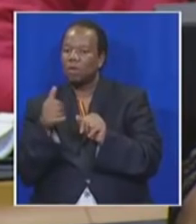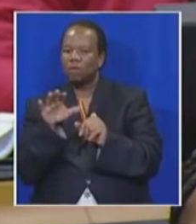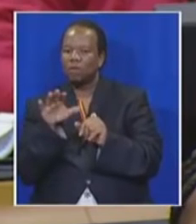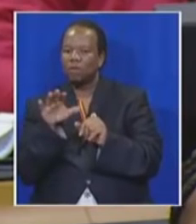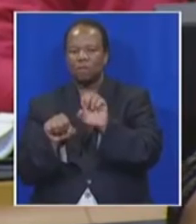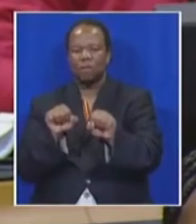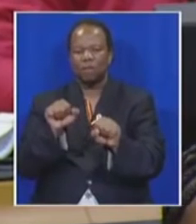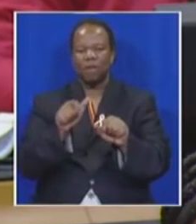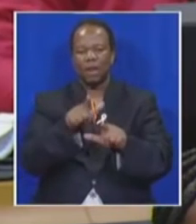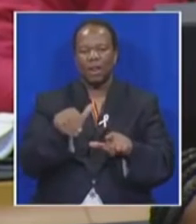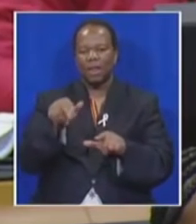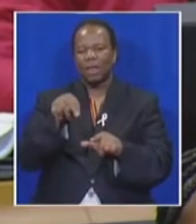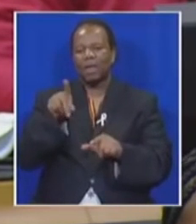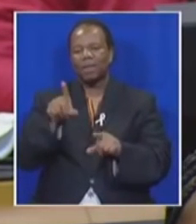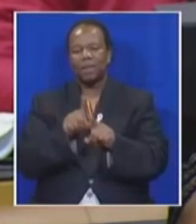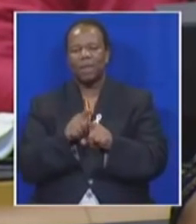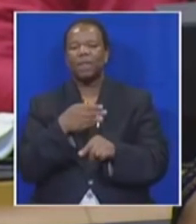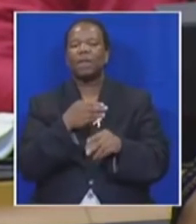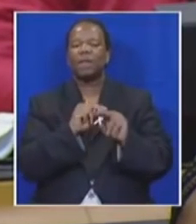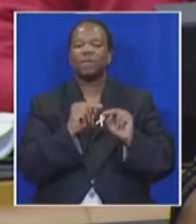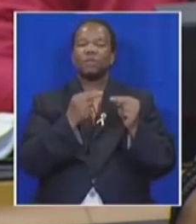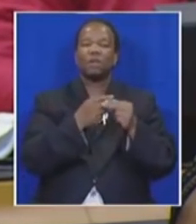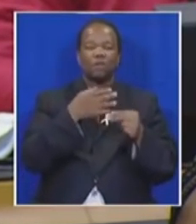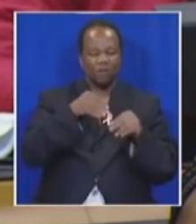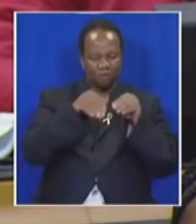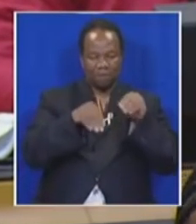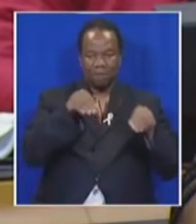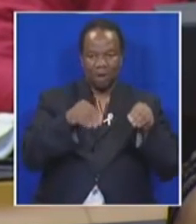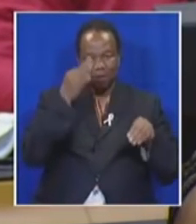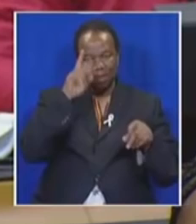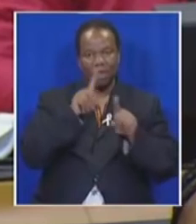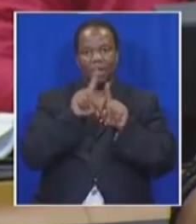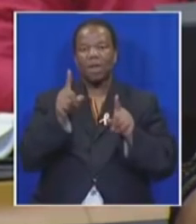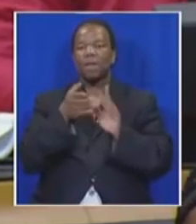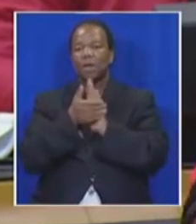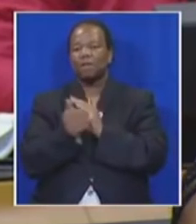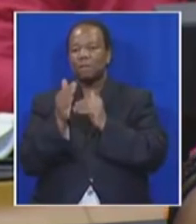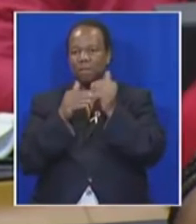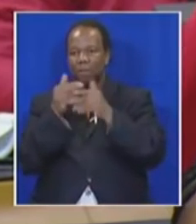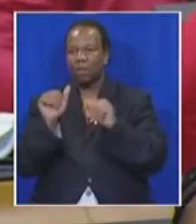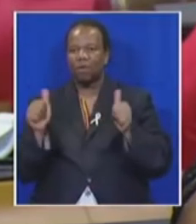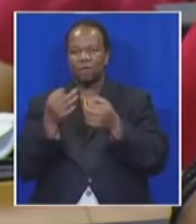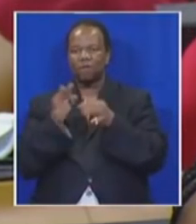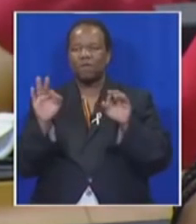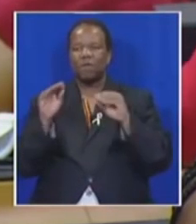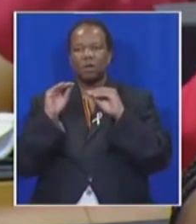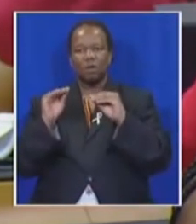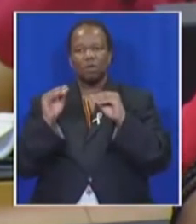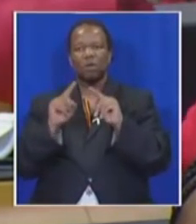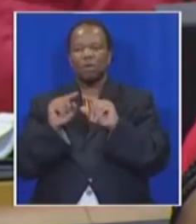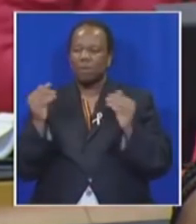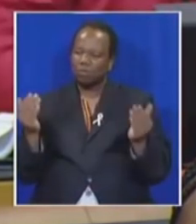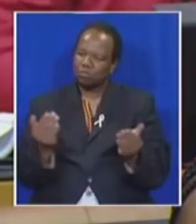nationalization of mines and banks, building state and government capacity, free quality education, massive protected